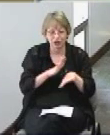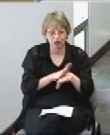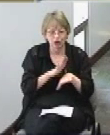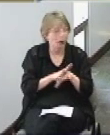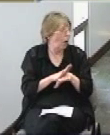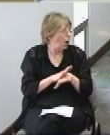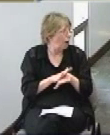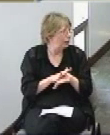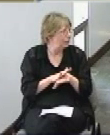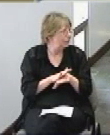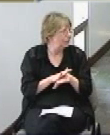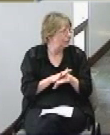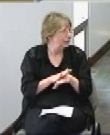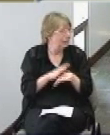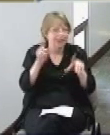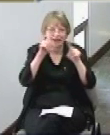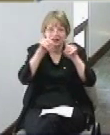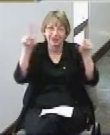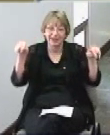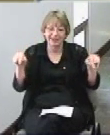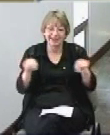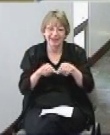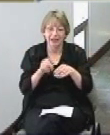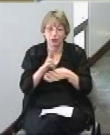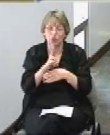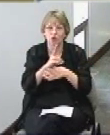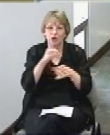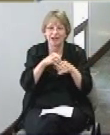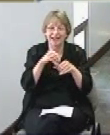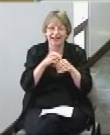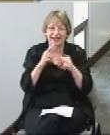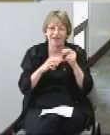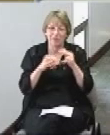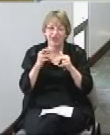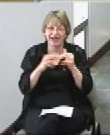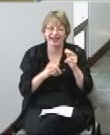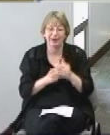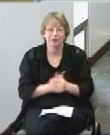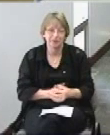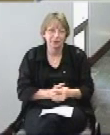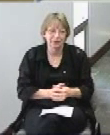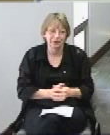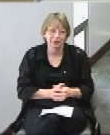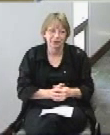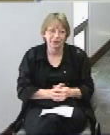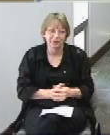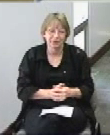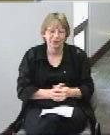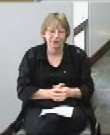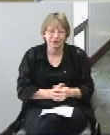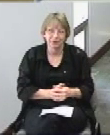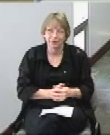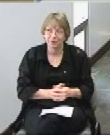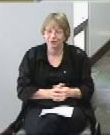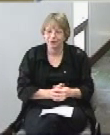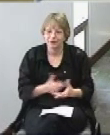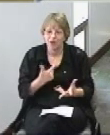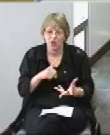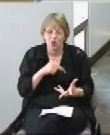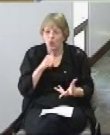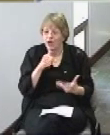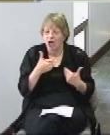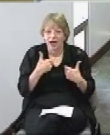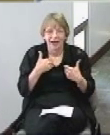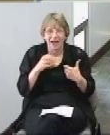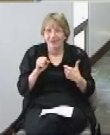signage that's used in the building we're not going to have